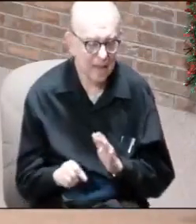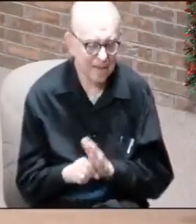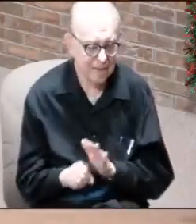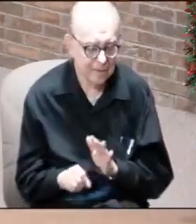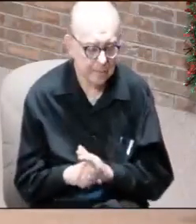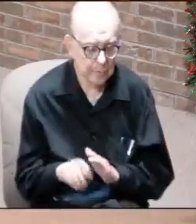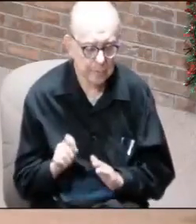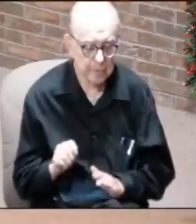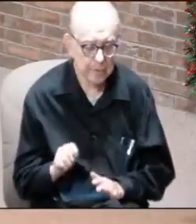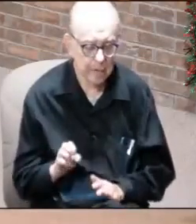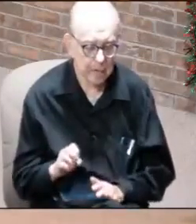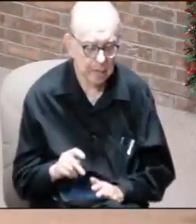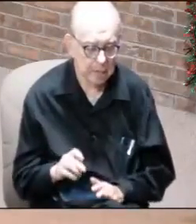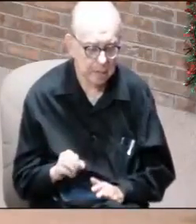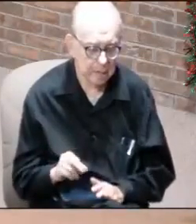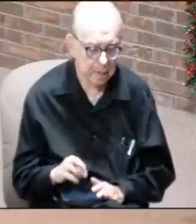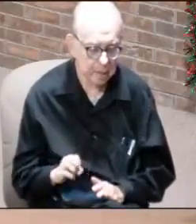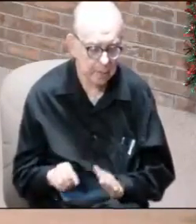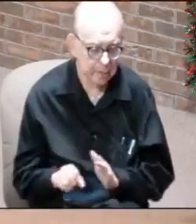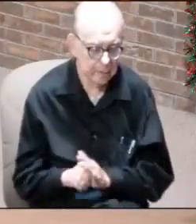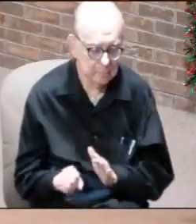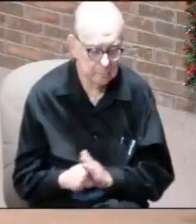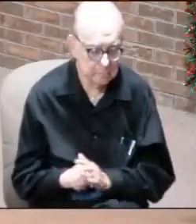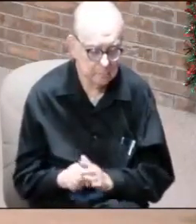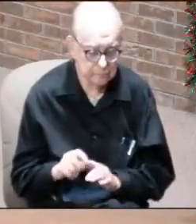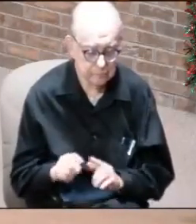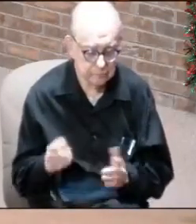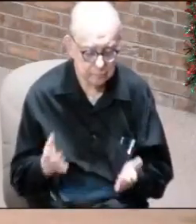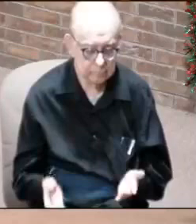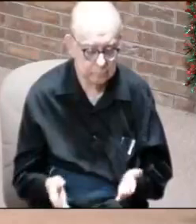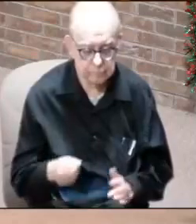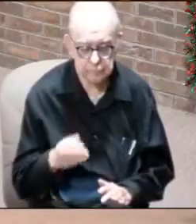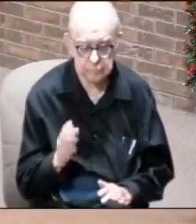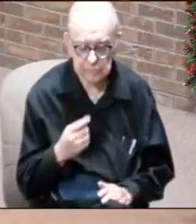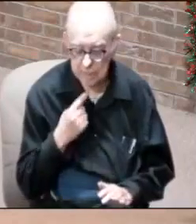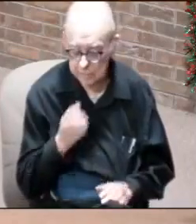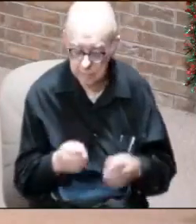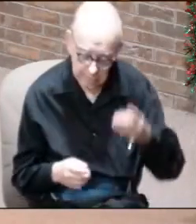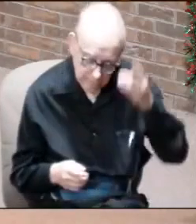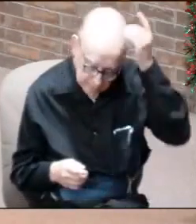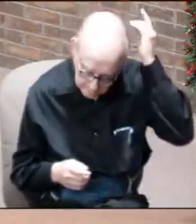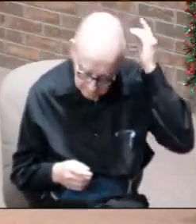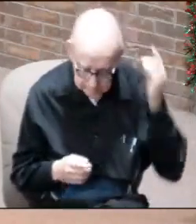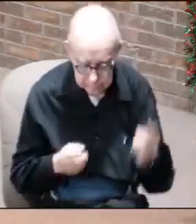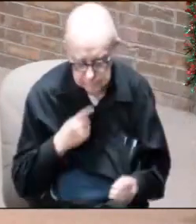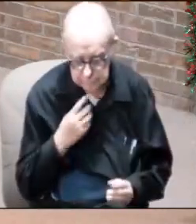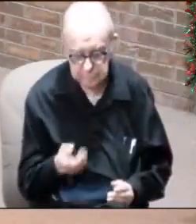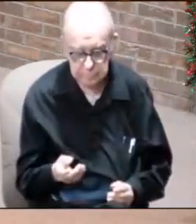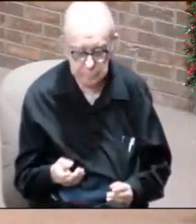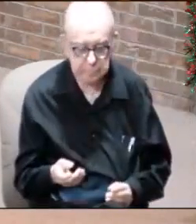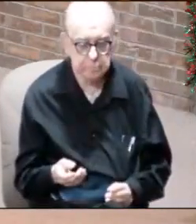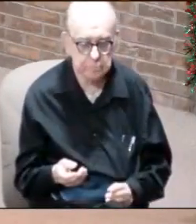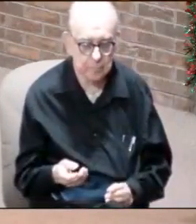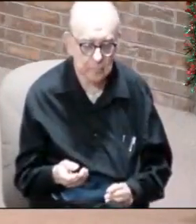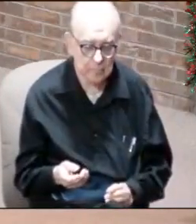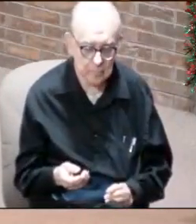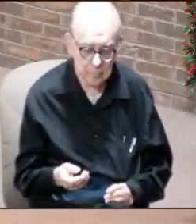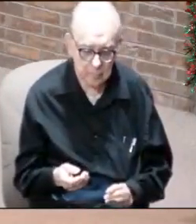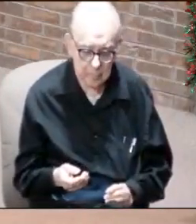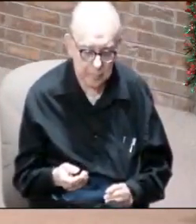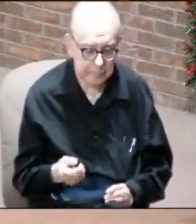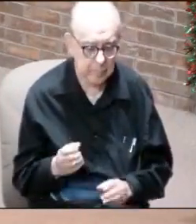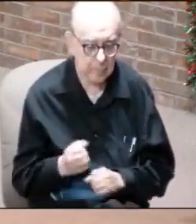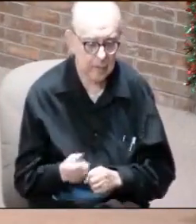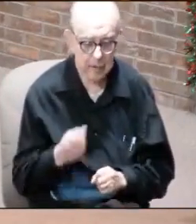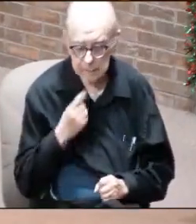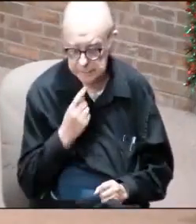I'm going. But here's what God told Daniel, and this is what I'm saying. This is going to take a little while to get through all of this.